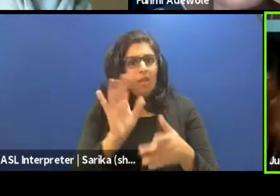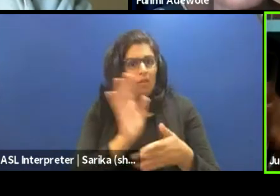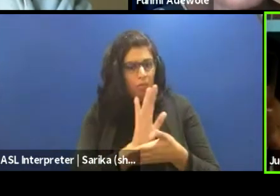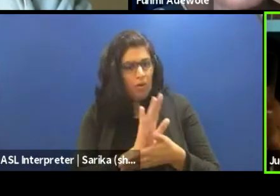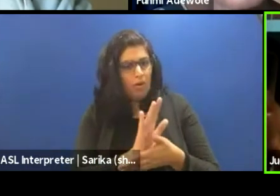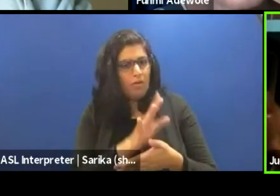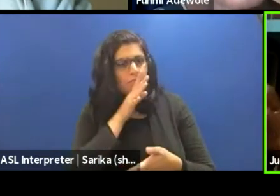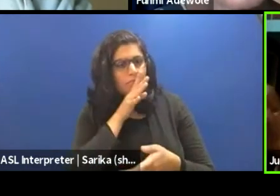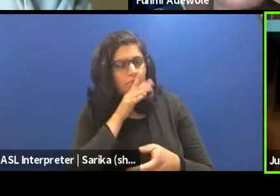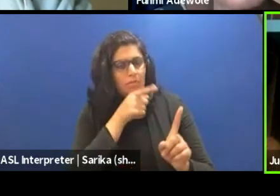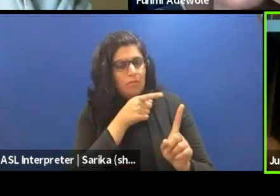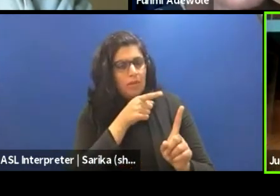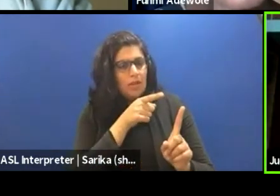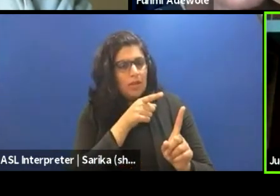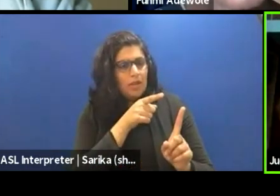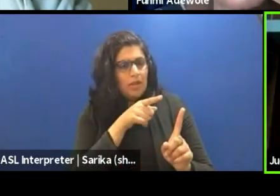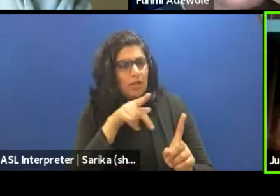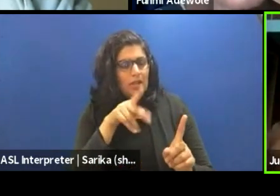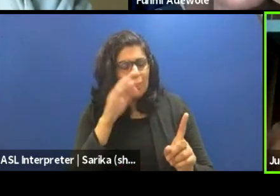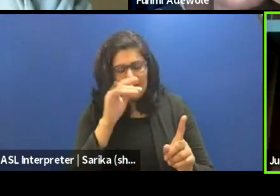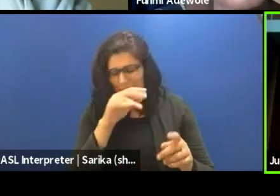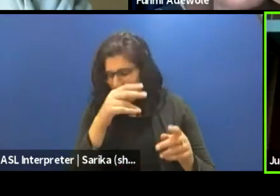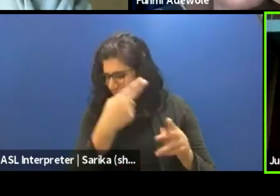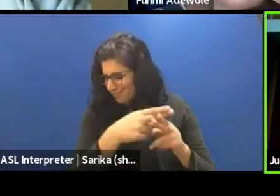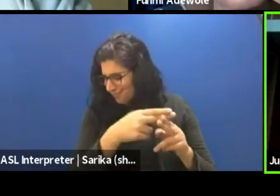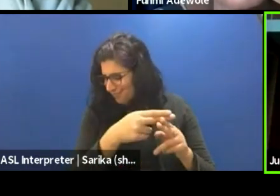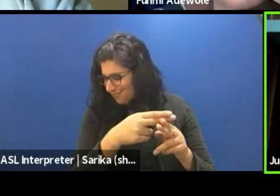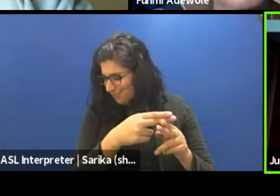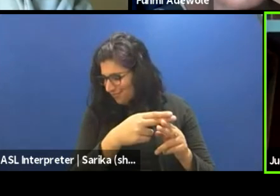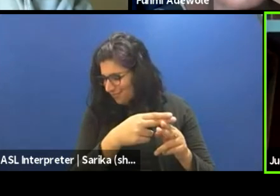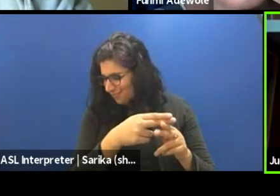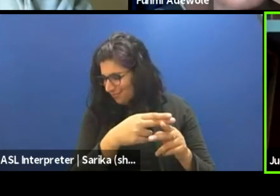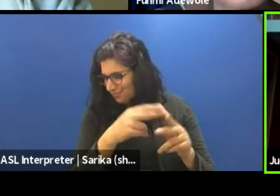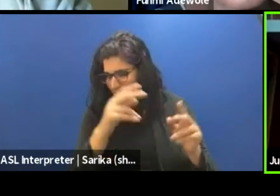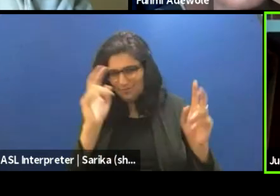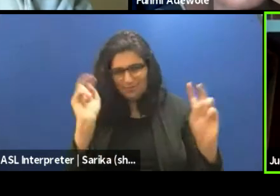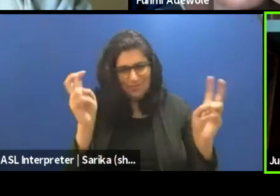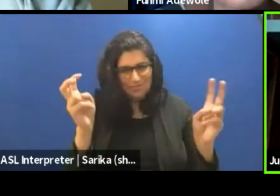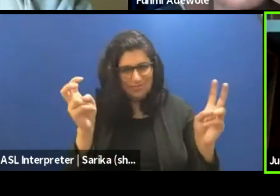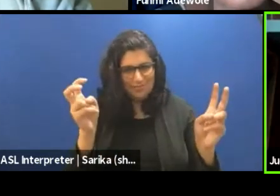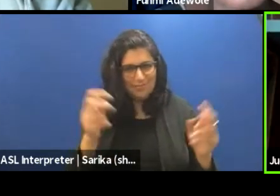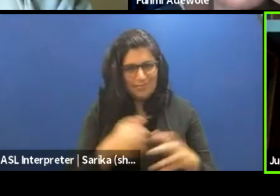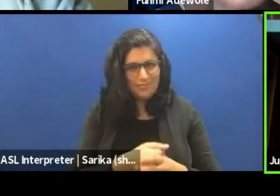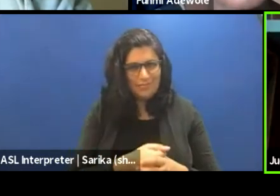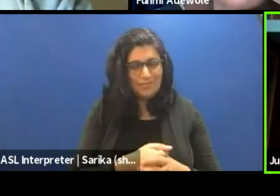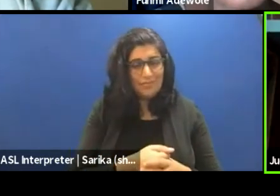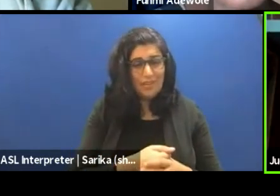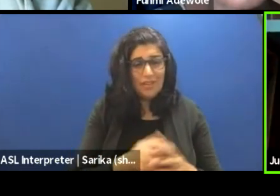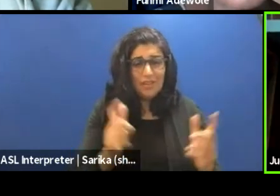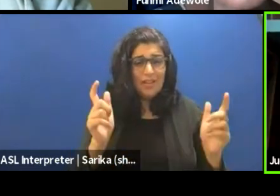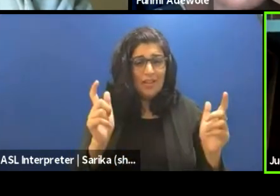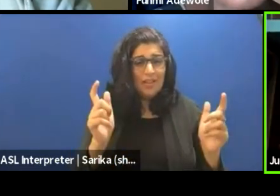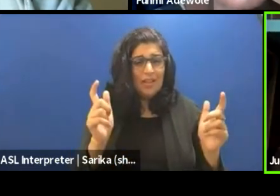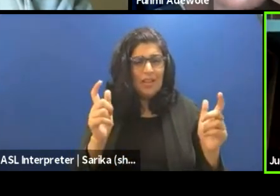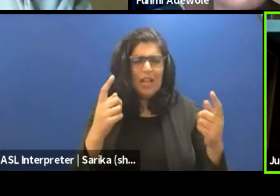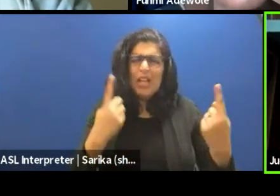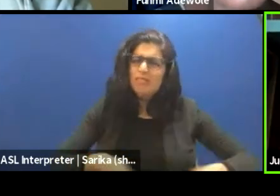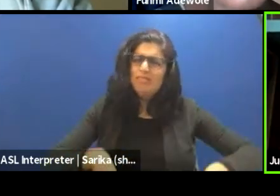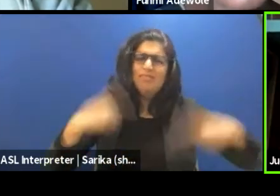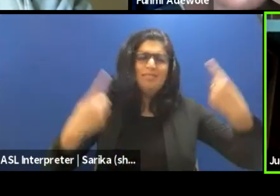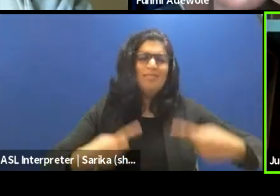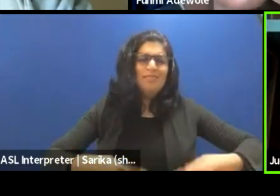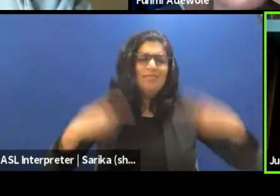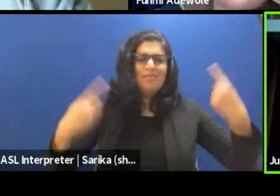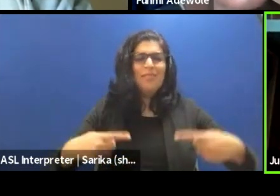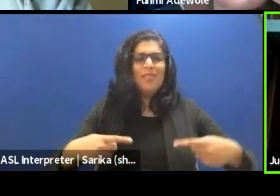the, I think the PA, I've forgotten the person on the set, but someone up there. And they were having these huge arguments about the role of